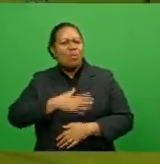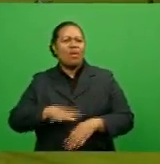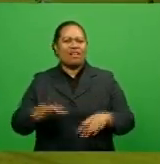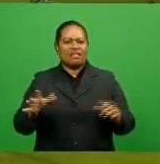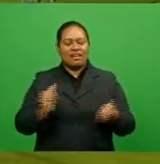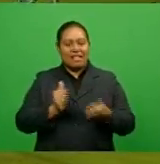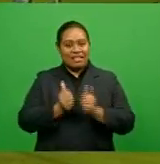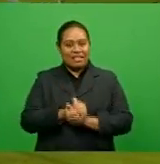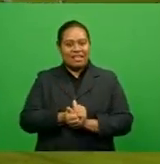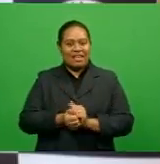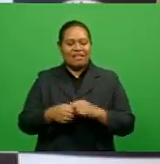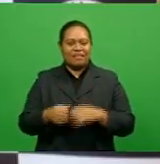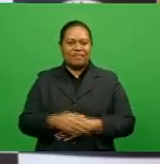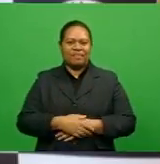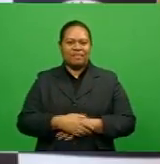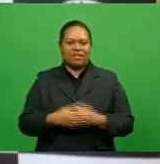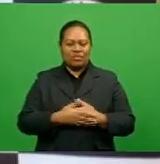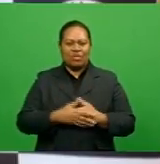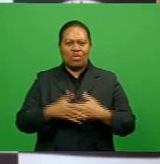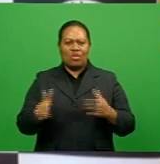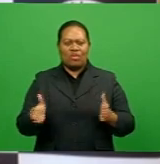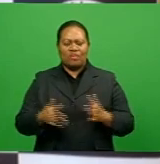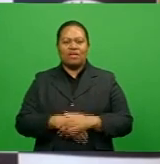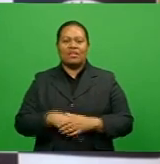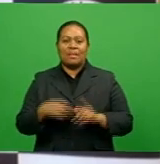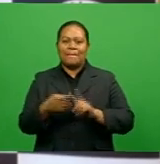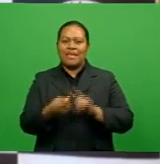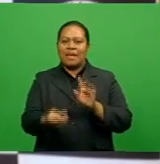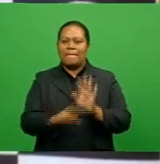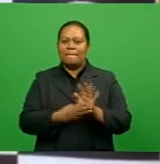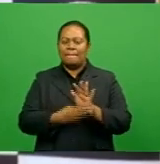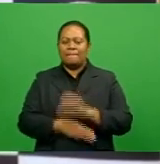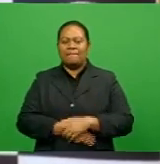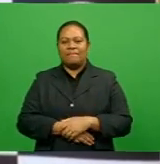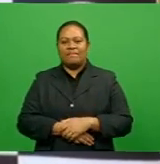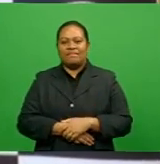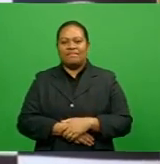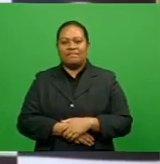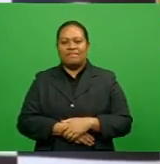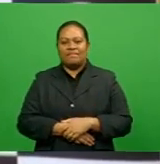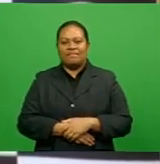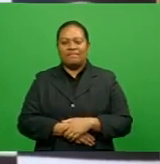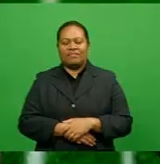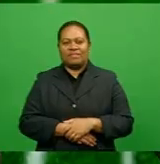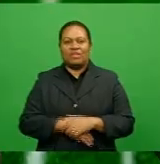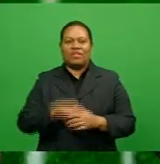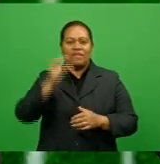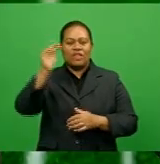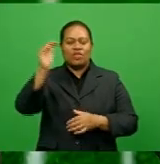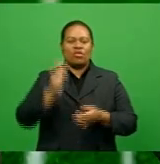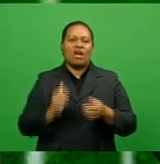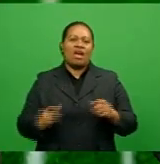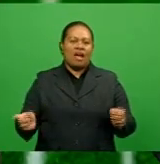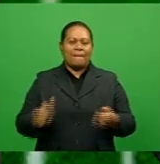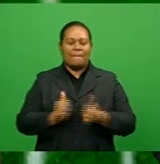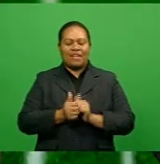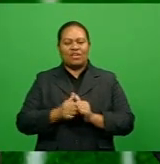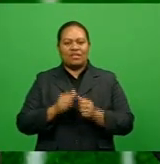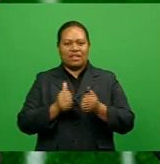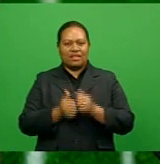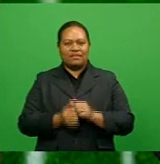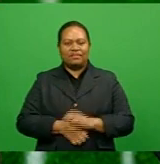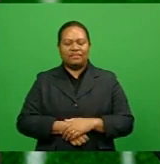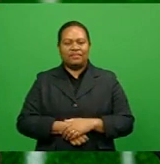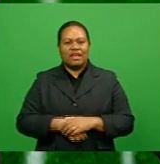the opening ceremony by the Honorable Prime Minister to be the feature match of the day. The Nandi football